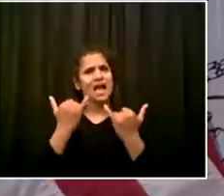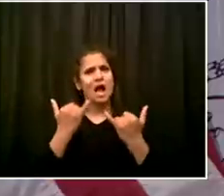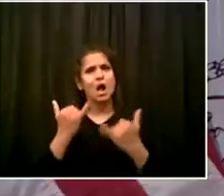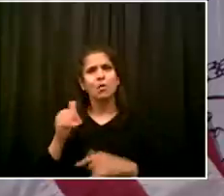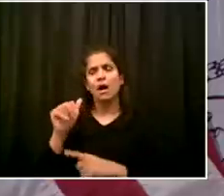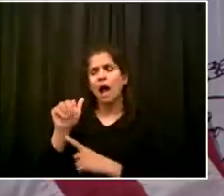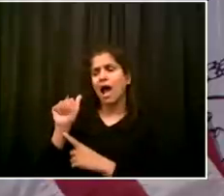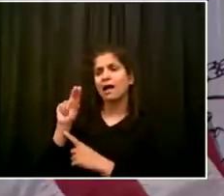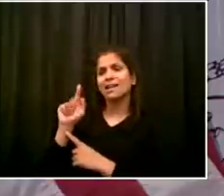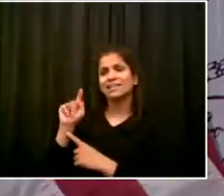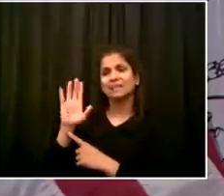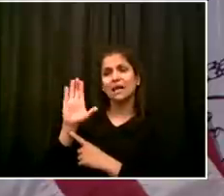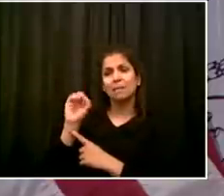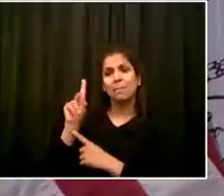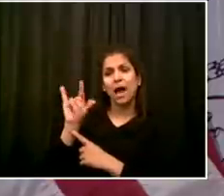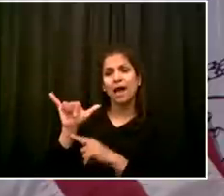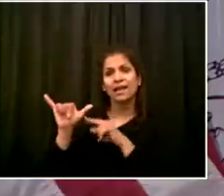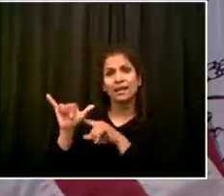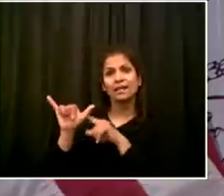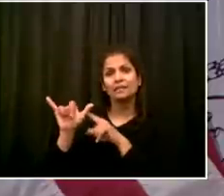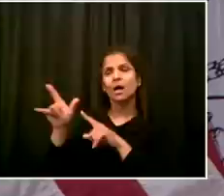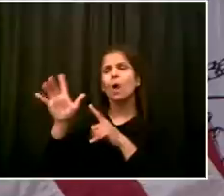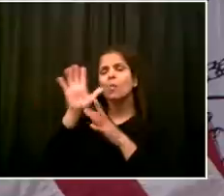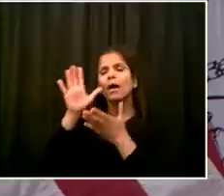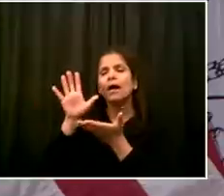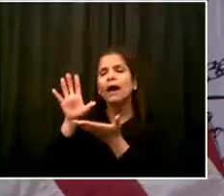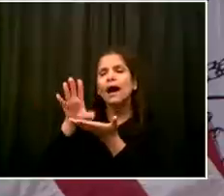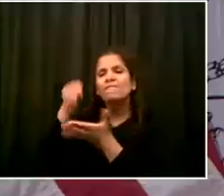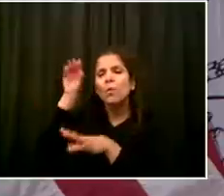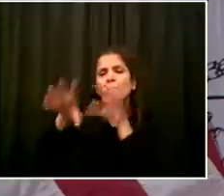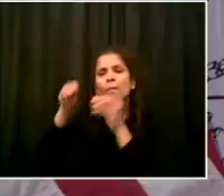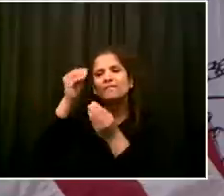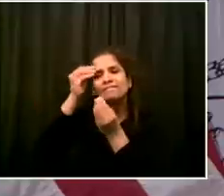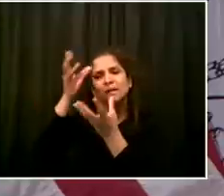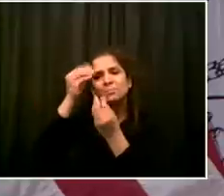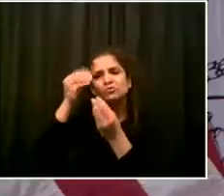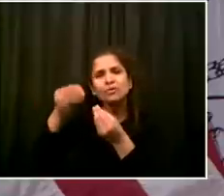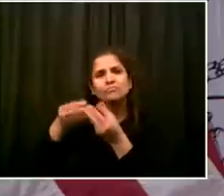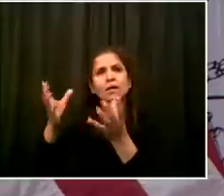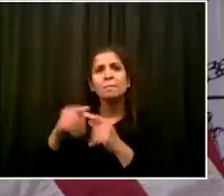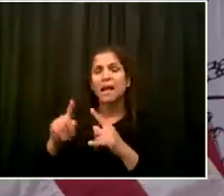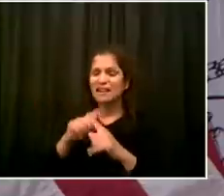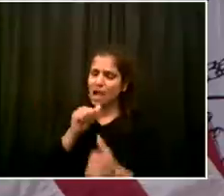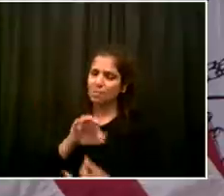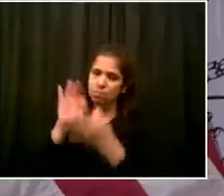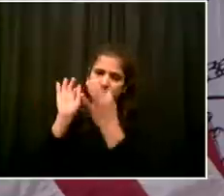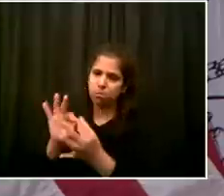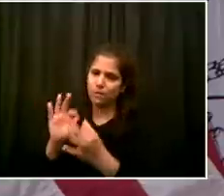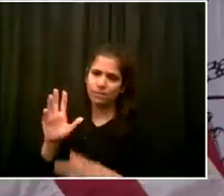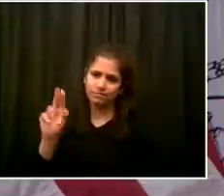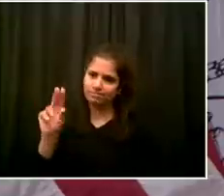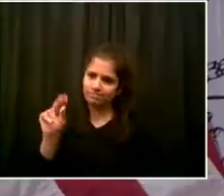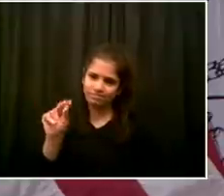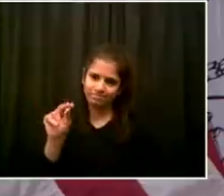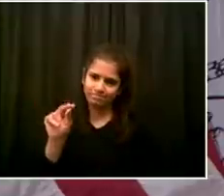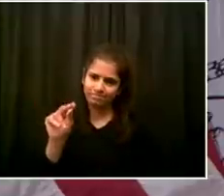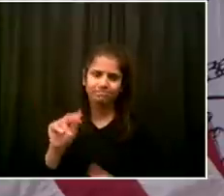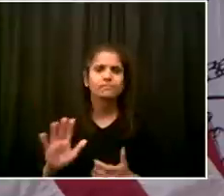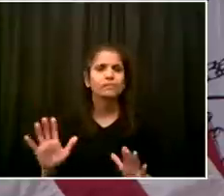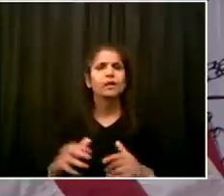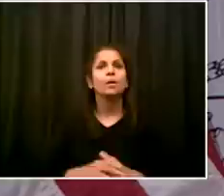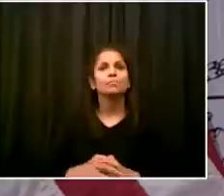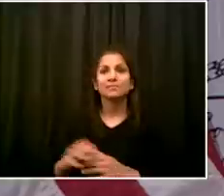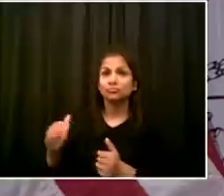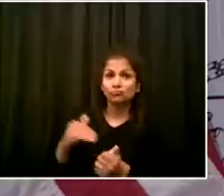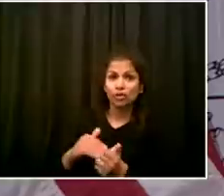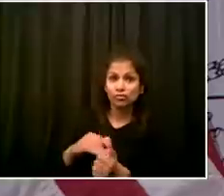But it does not mean let your guard down at all. So Dr. Farmer, you want to comment on that and then speak to the